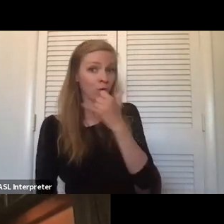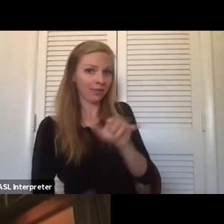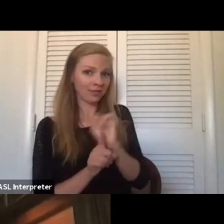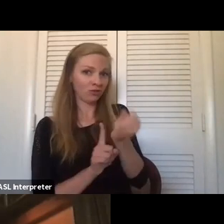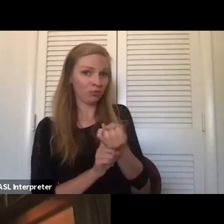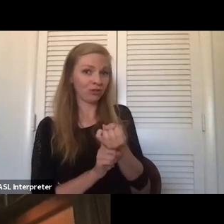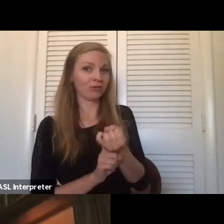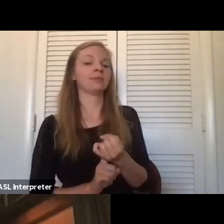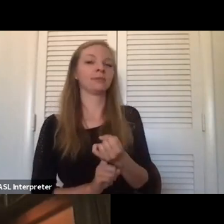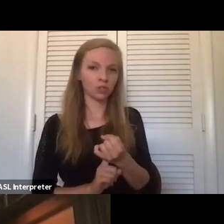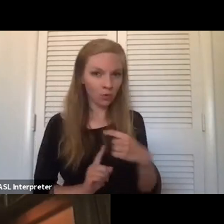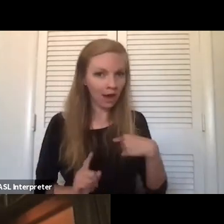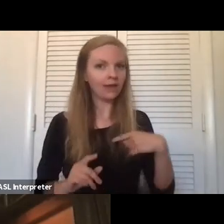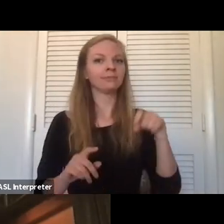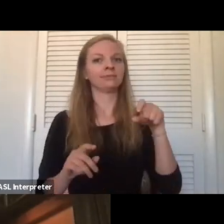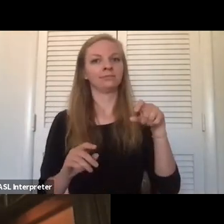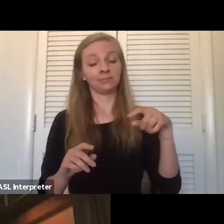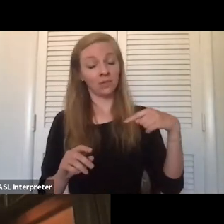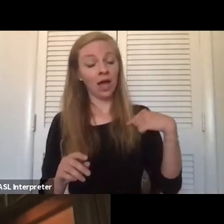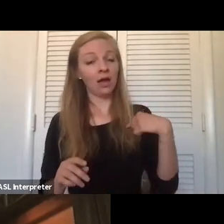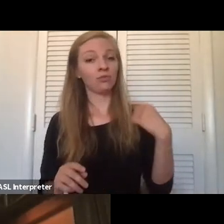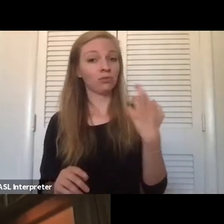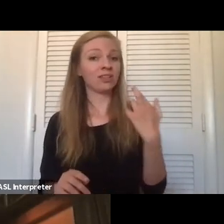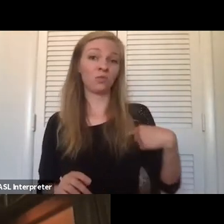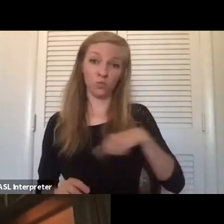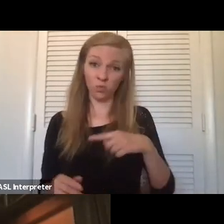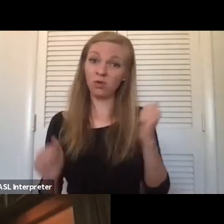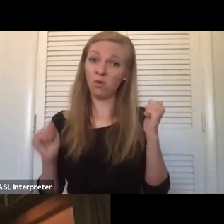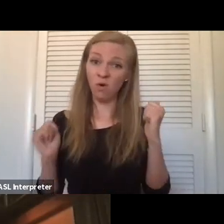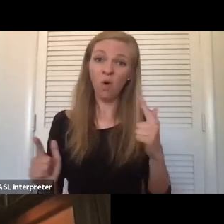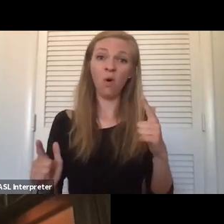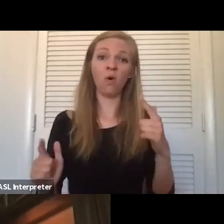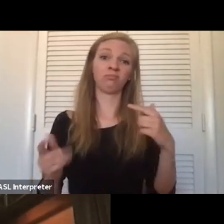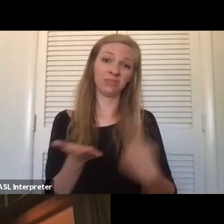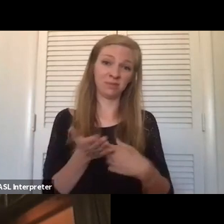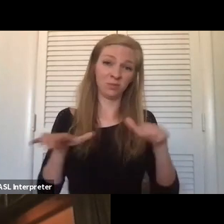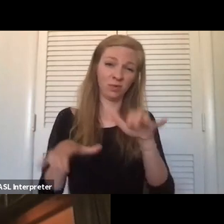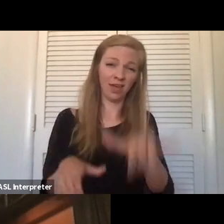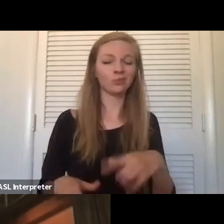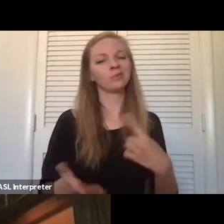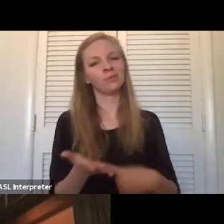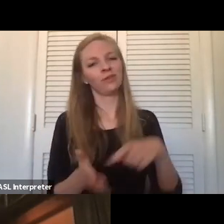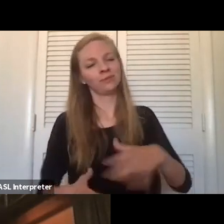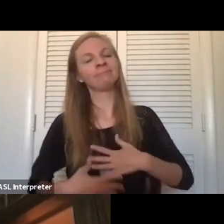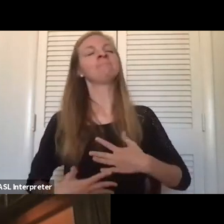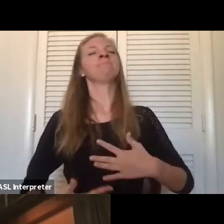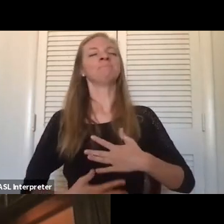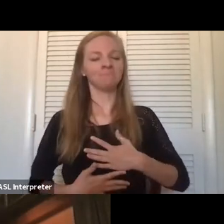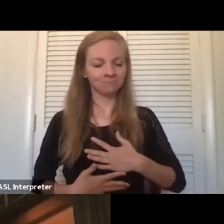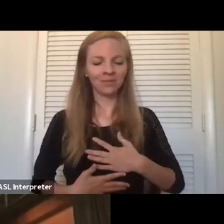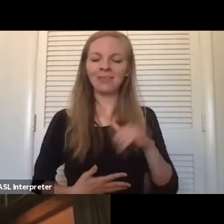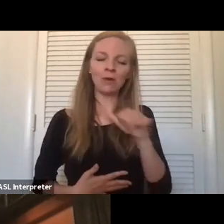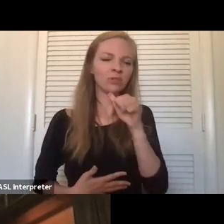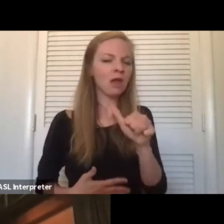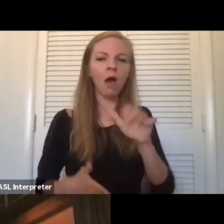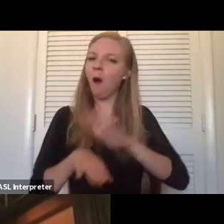you know, so, you know, we all kind of do that and need to just kind of take a breath and say, you know what, it wasn't malicious and I